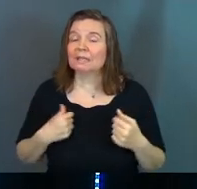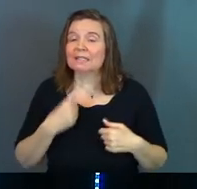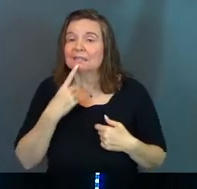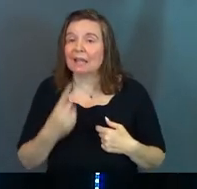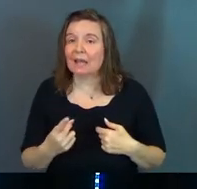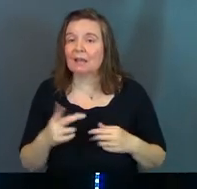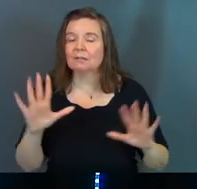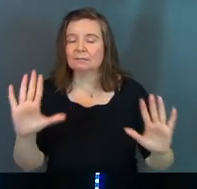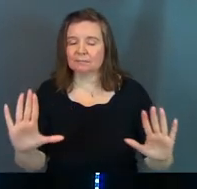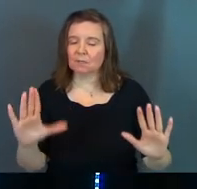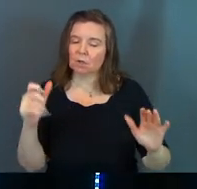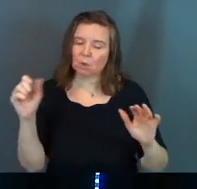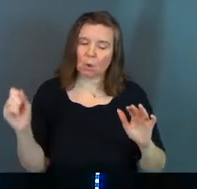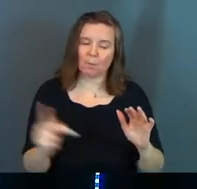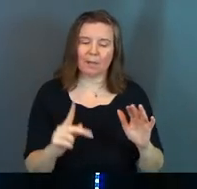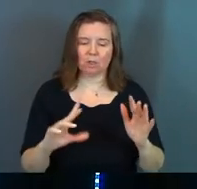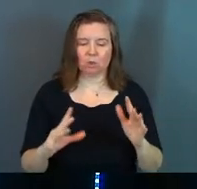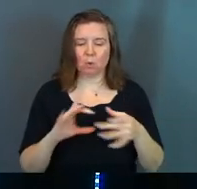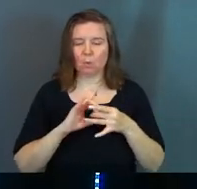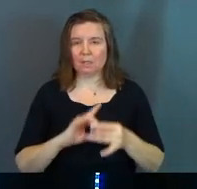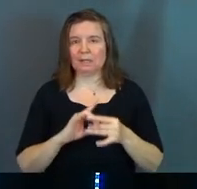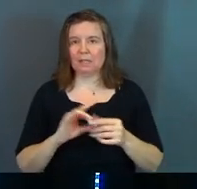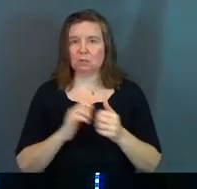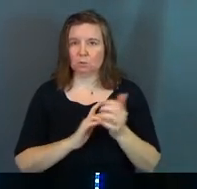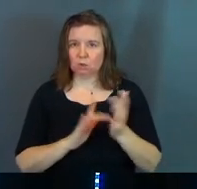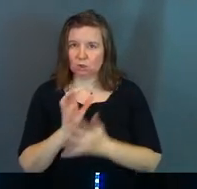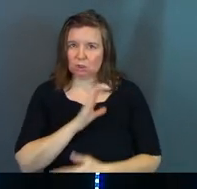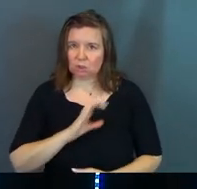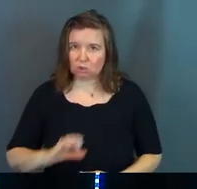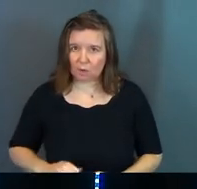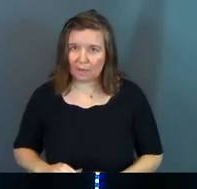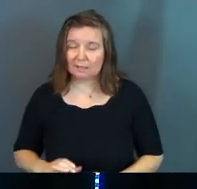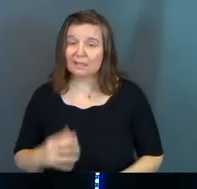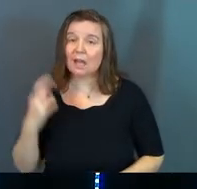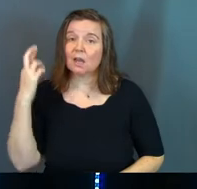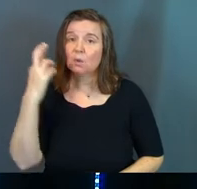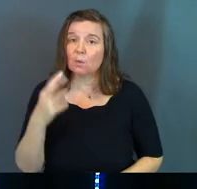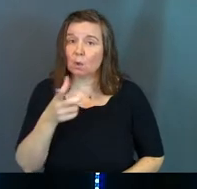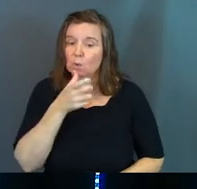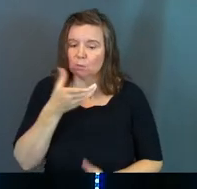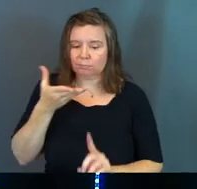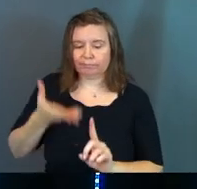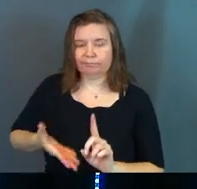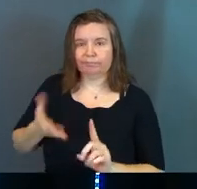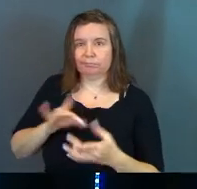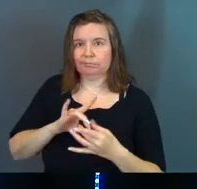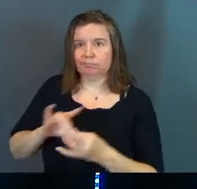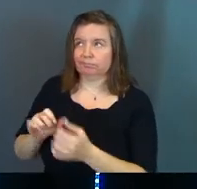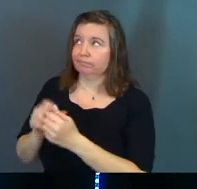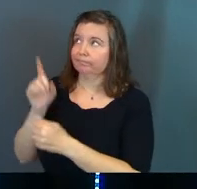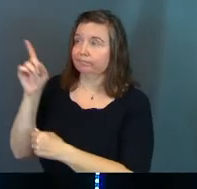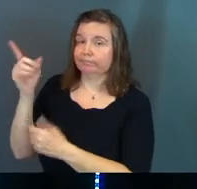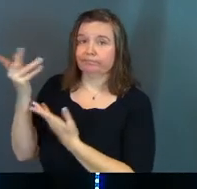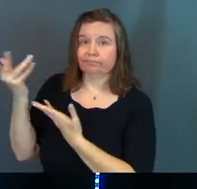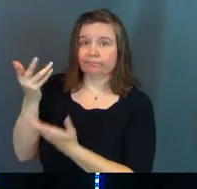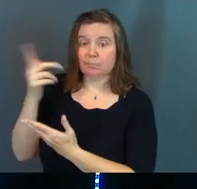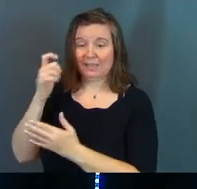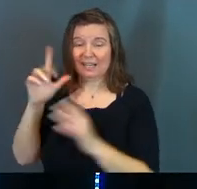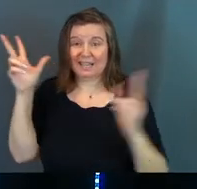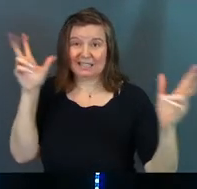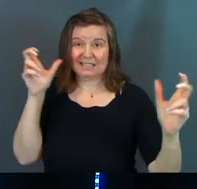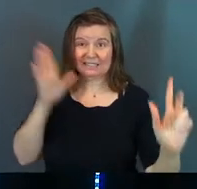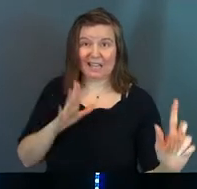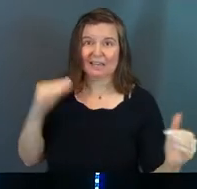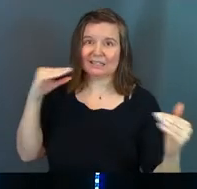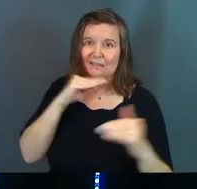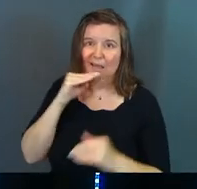it's saying. Listen. Go back to your relationship with Jesus Christ in the gospel. And realize who you are. Because Satan's